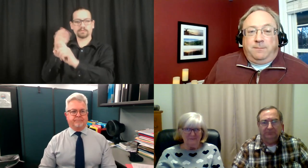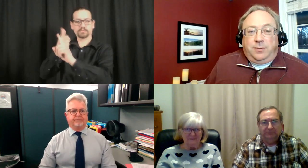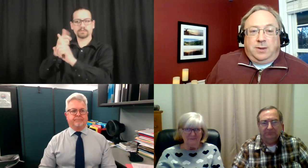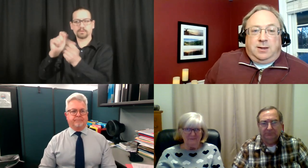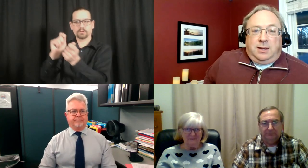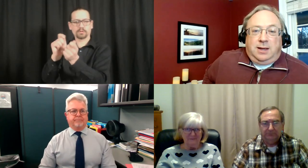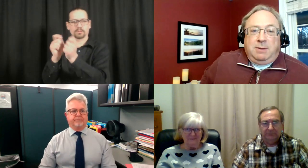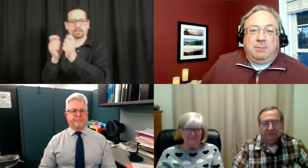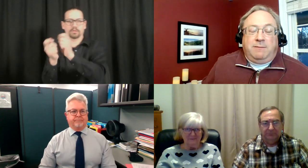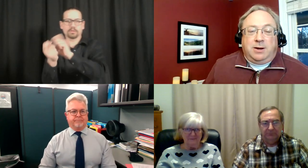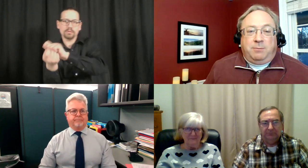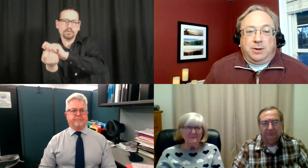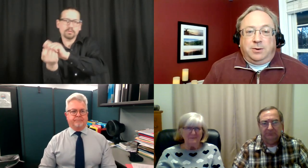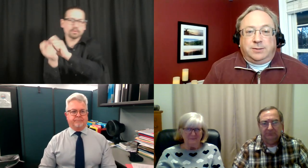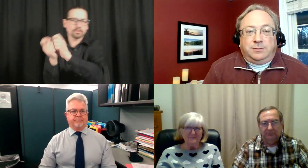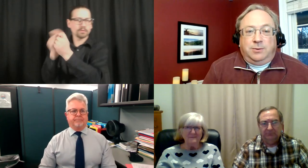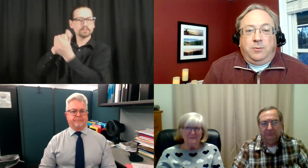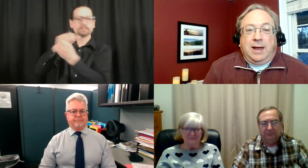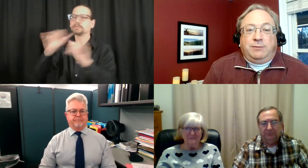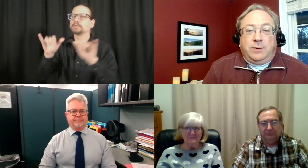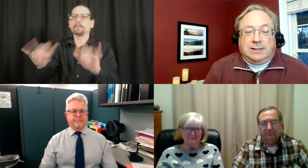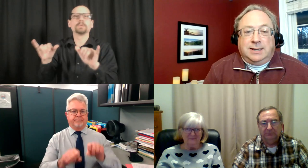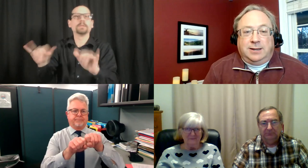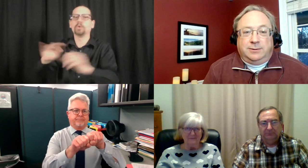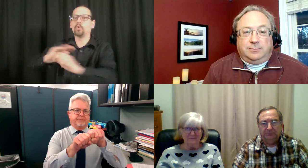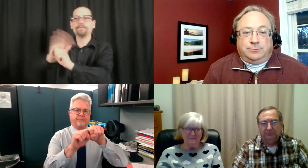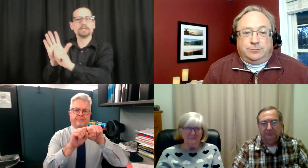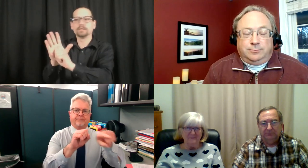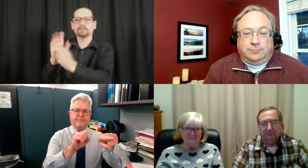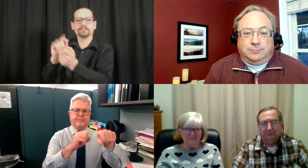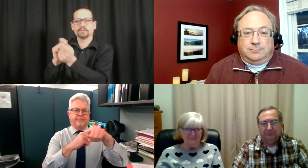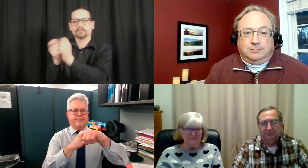year. It may be every couple of years. We have to wait and see.